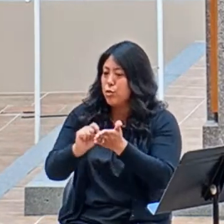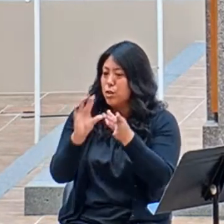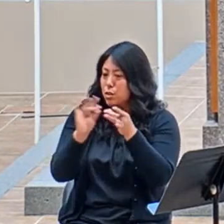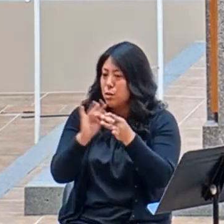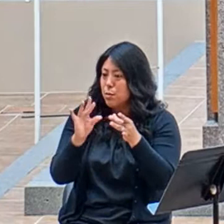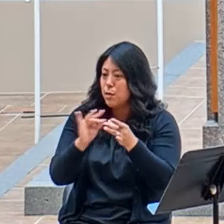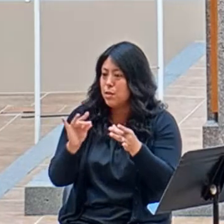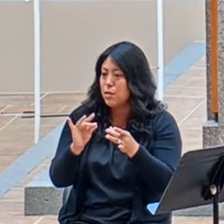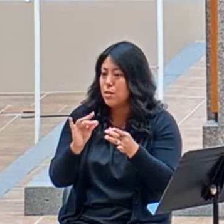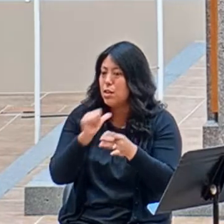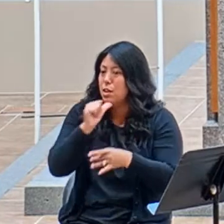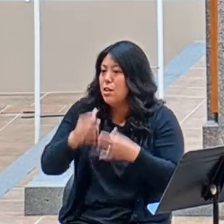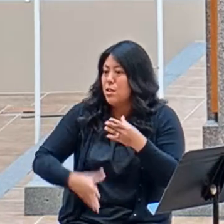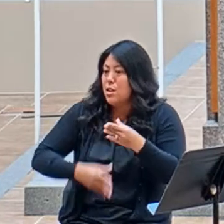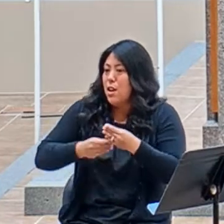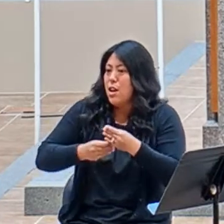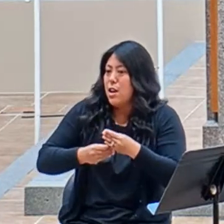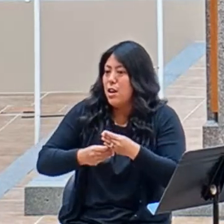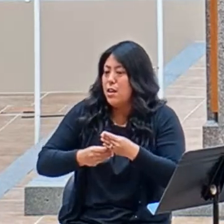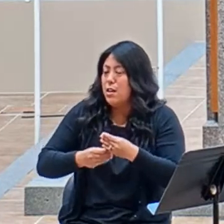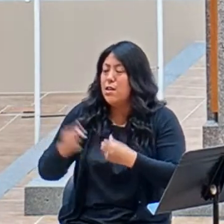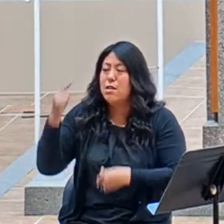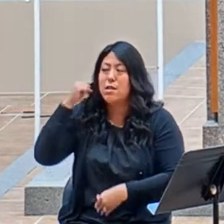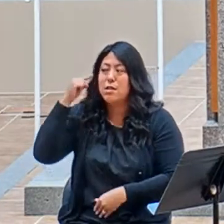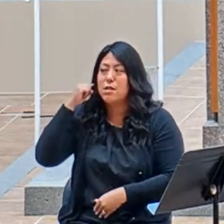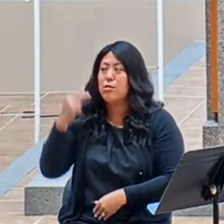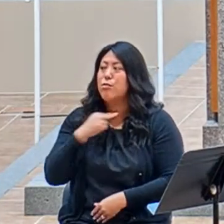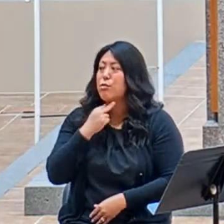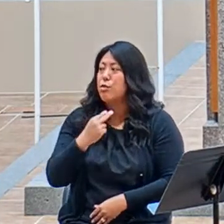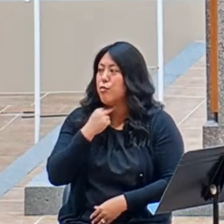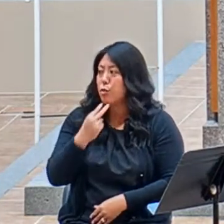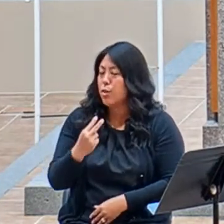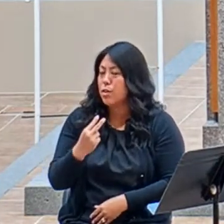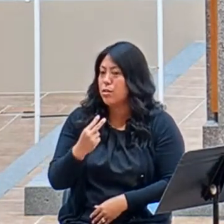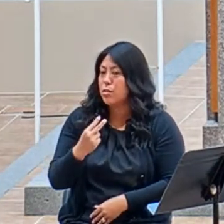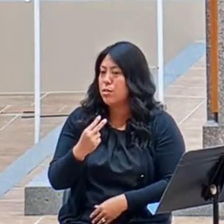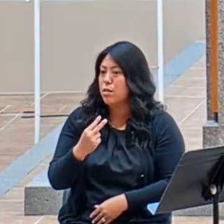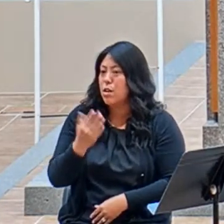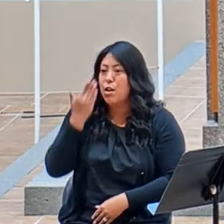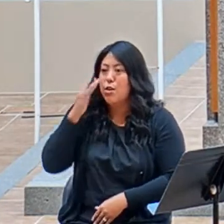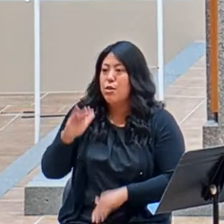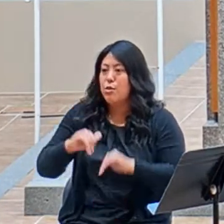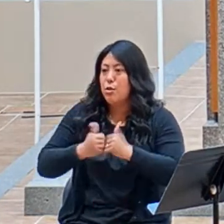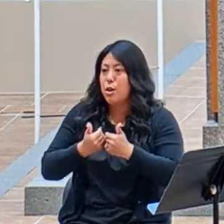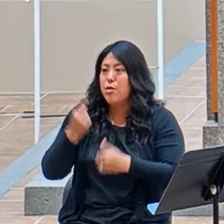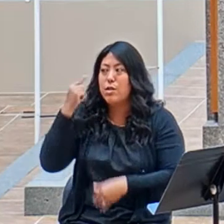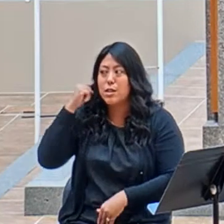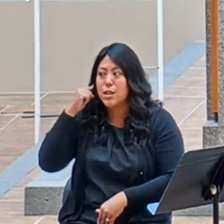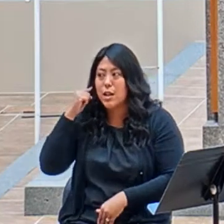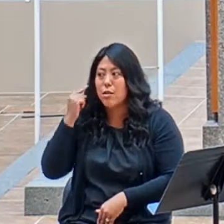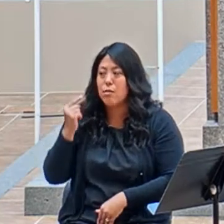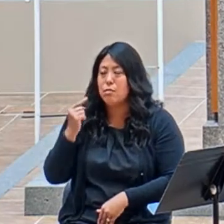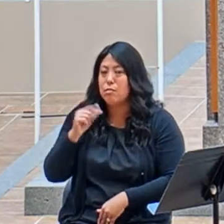not include inflections in our voice. It doesn't include facial expressions.